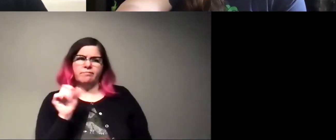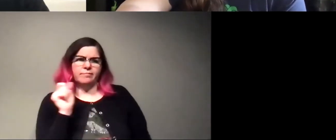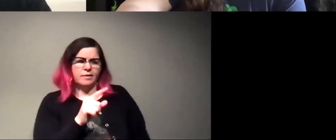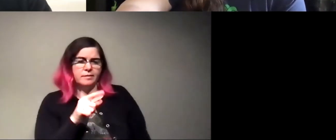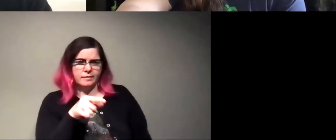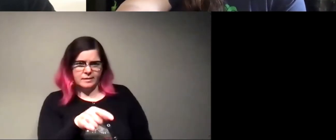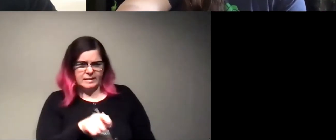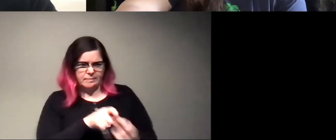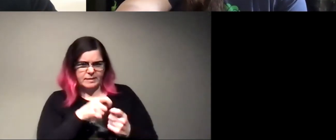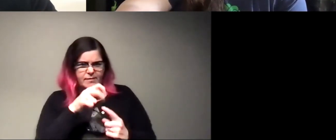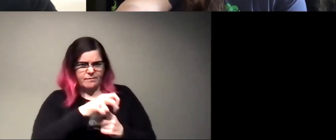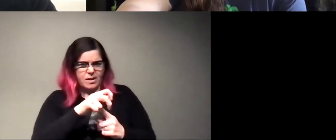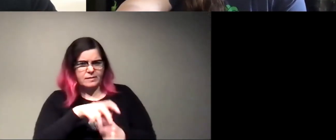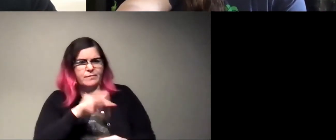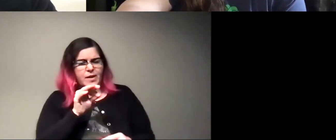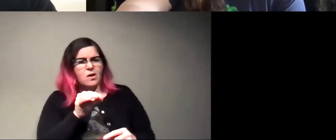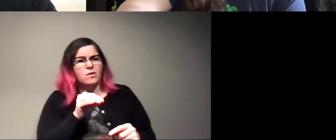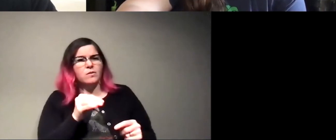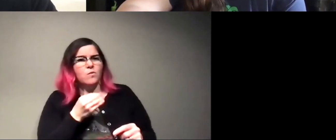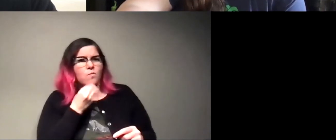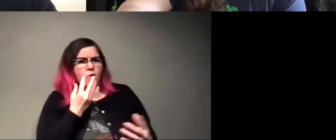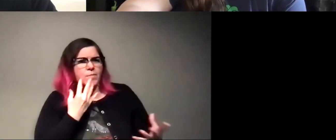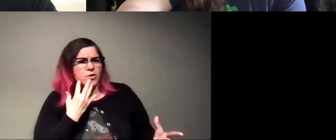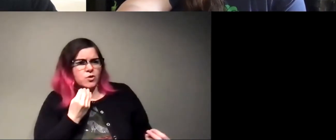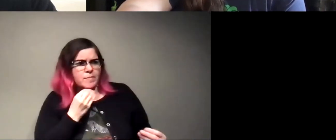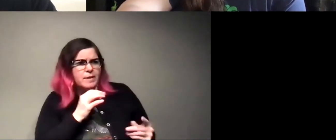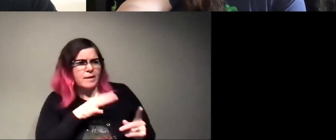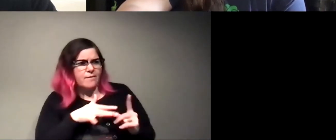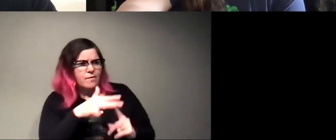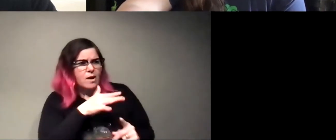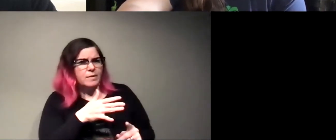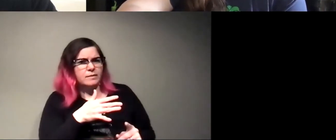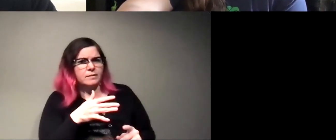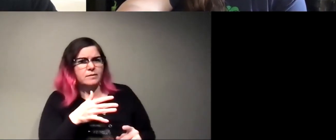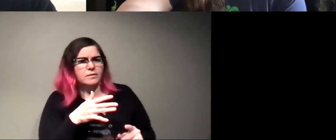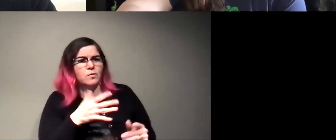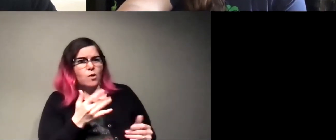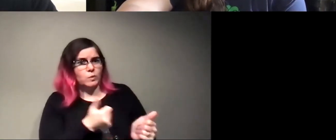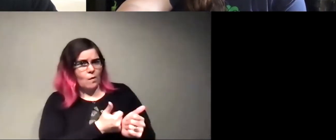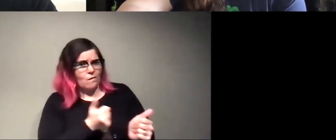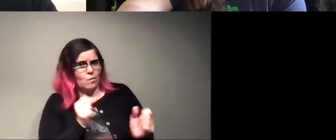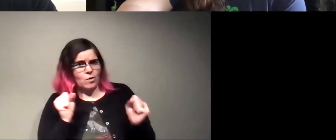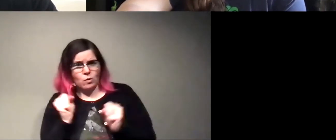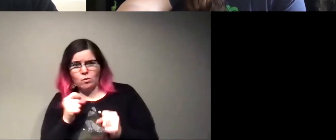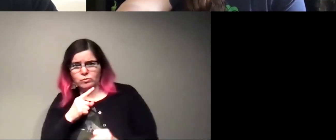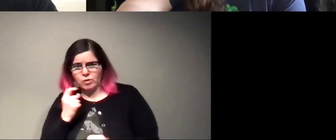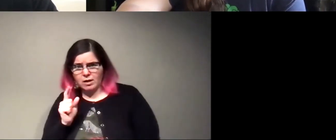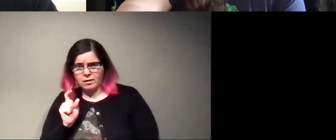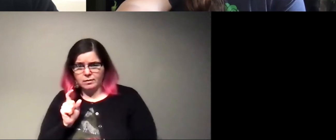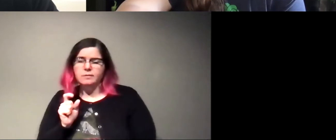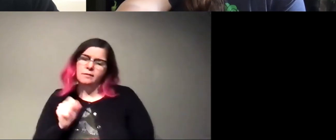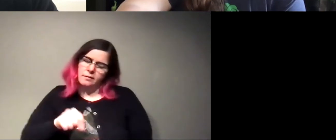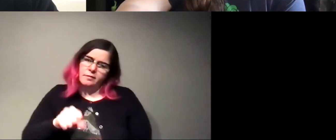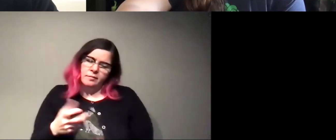particular fungus found more readily in warm or humid environments? Does it prefer to avoid cold or dry location? Yeah. So